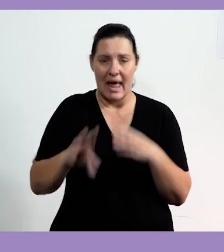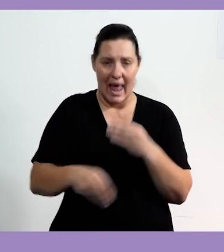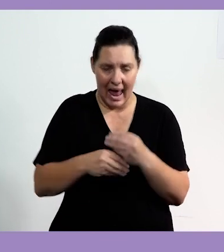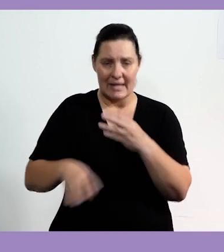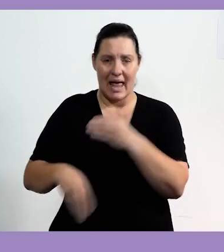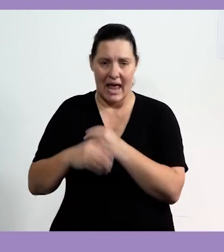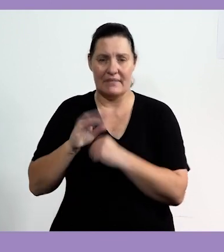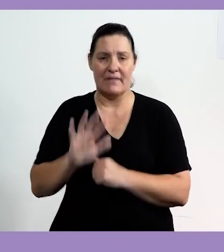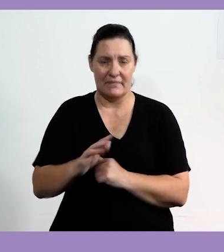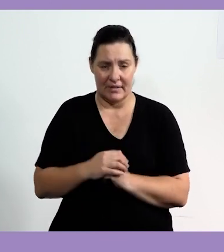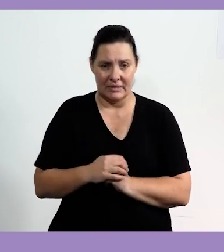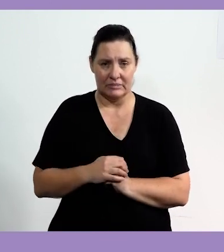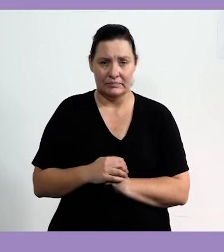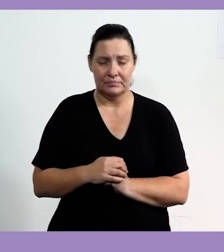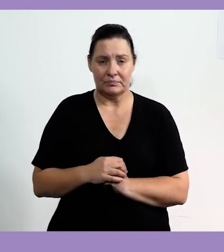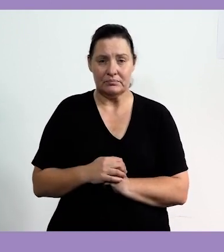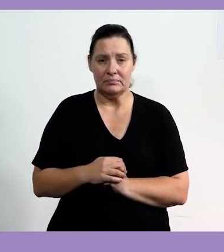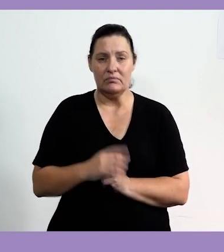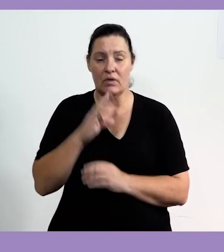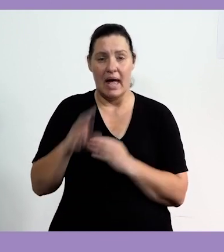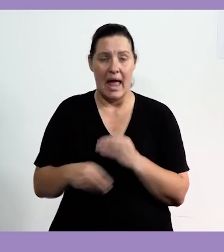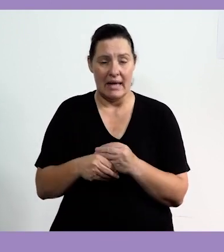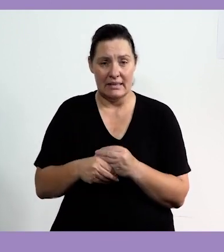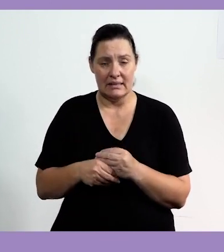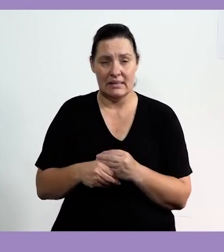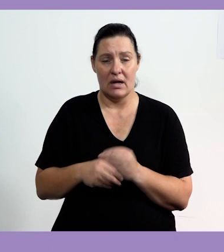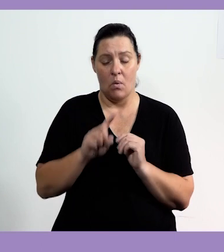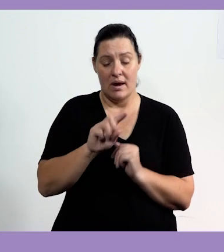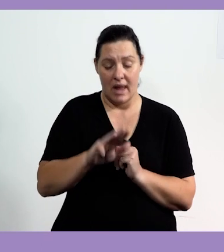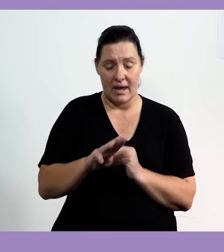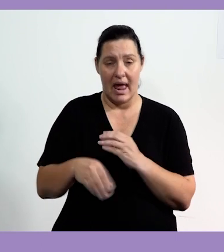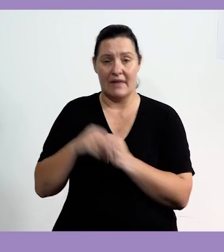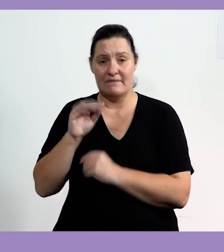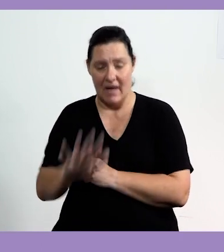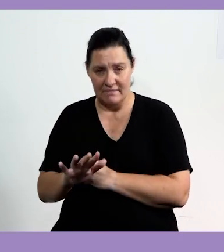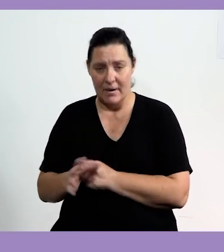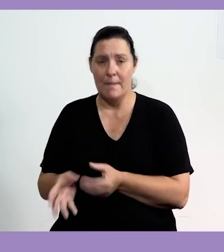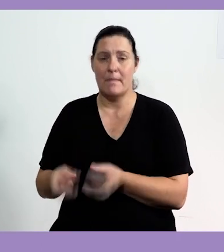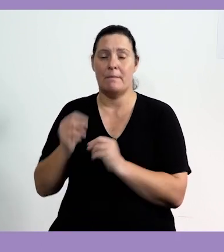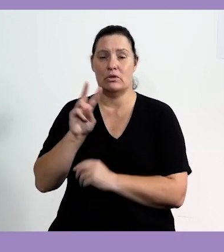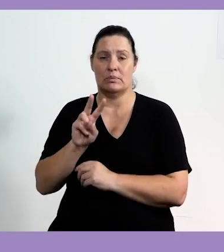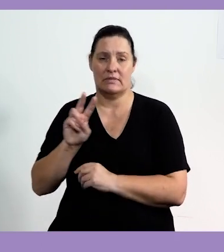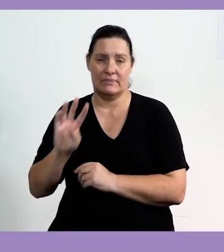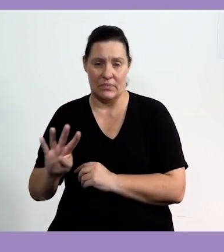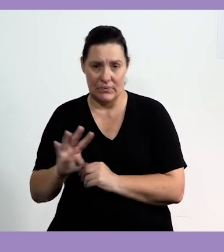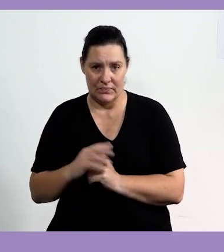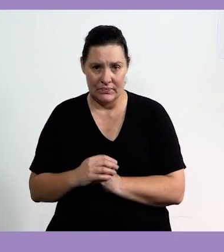we need to continue adding this 5. So when I add 5 from 19, what does it give me?